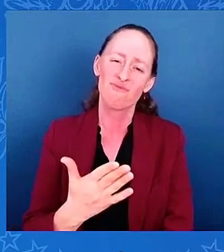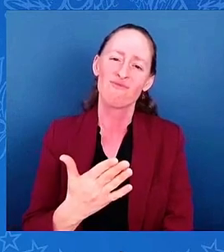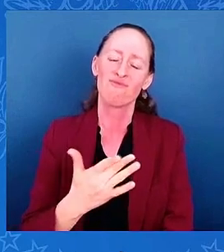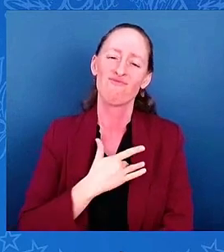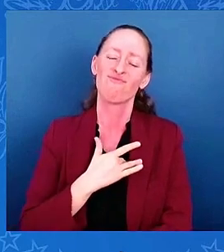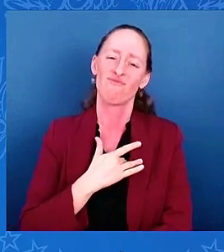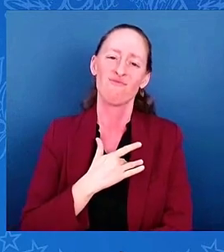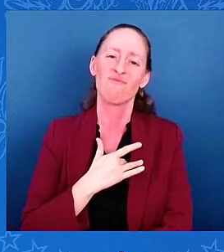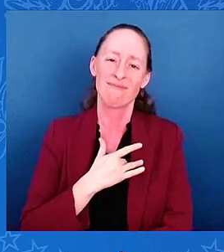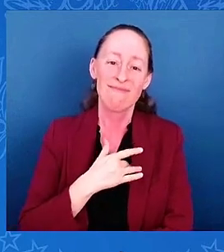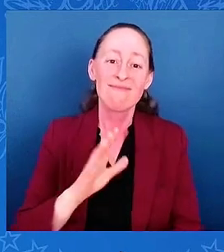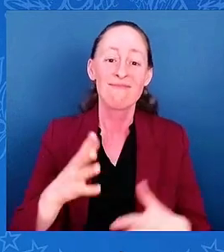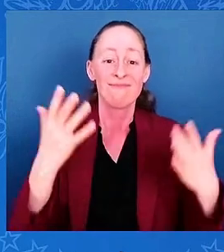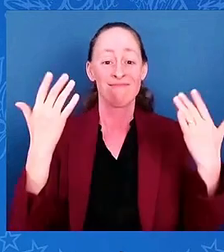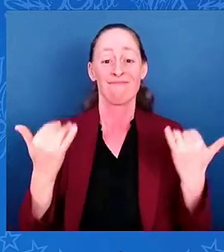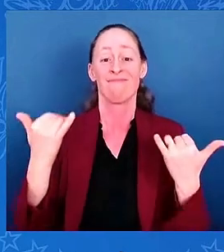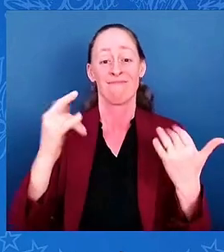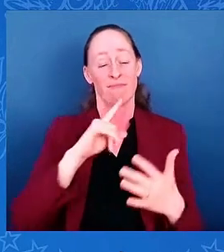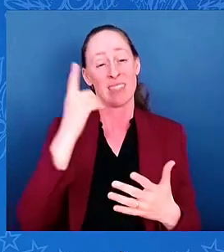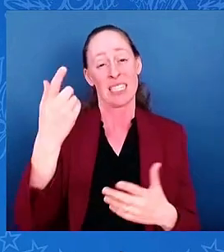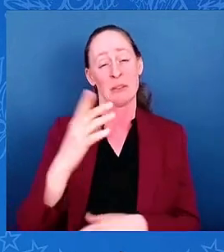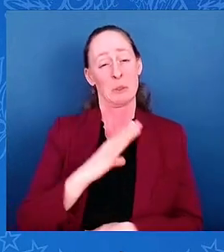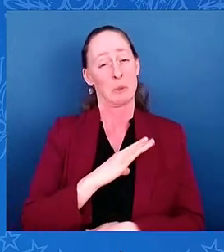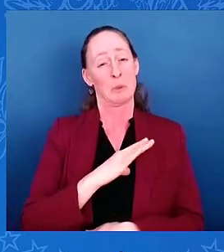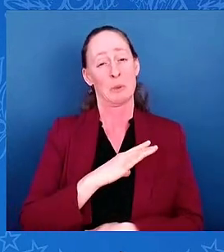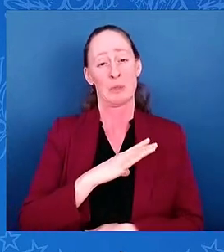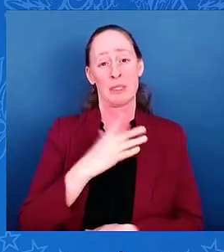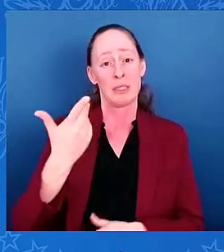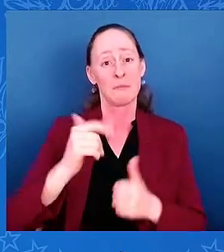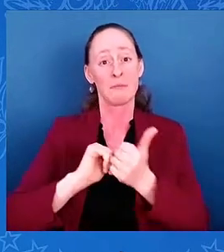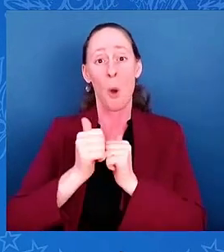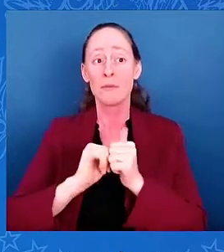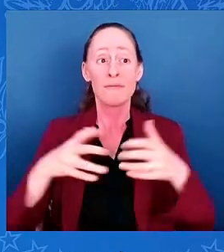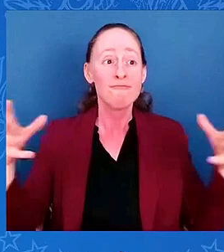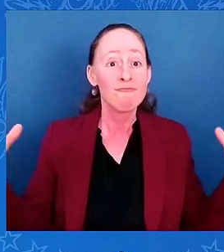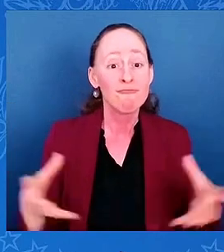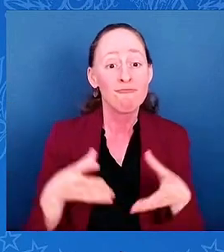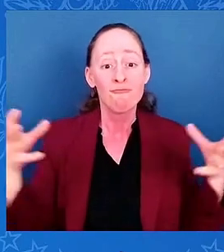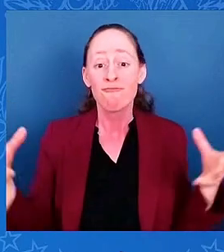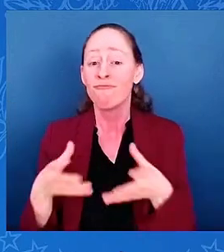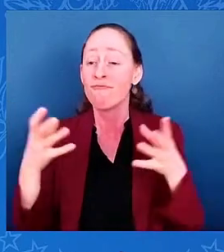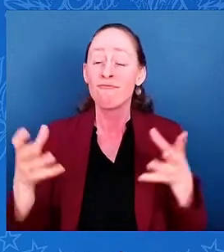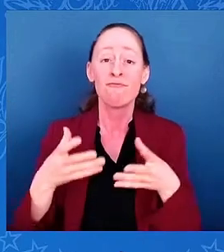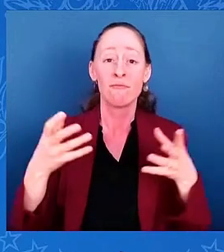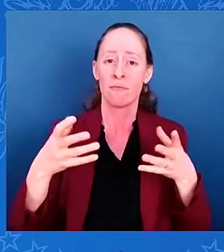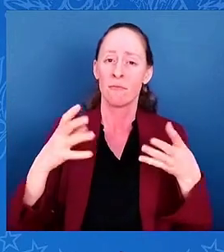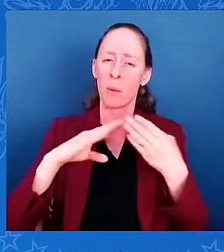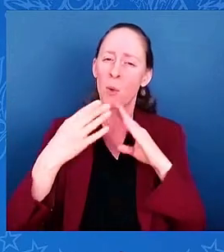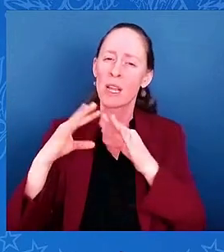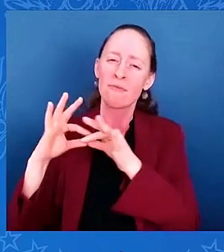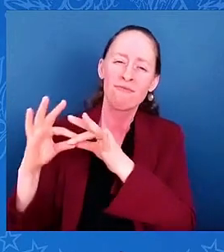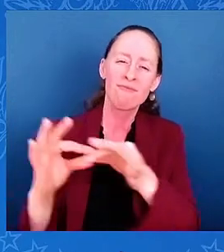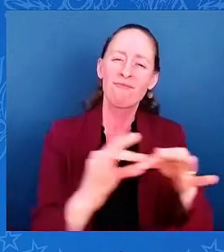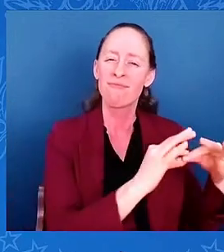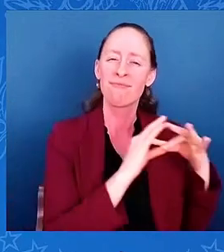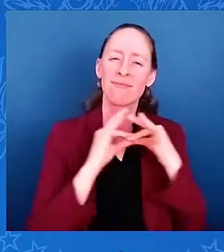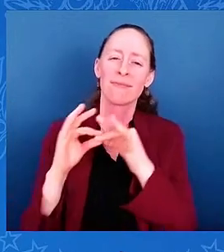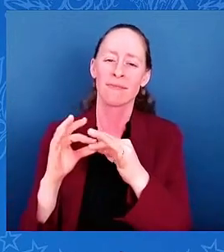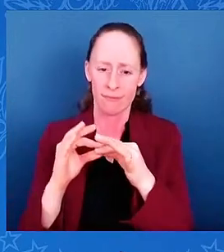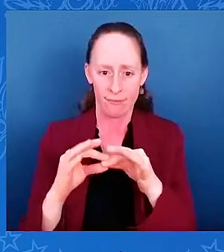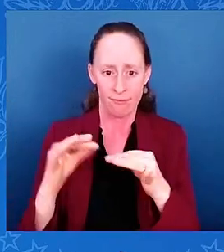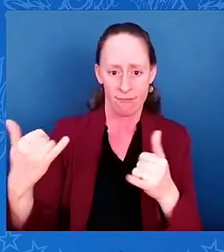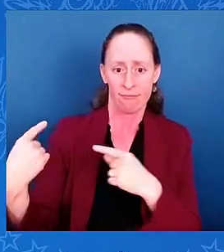a community together. Over the past few years, the men behind me have elevated the status of Kansas City